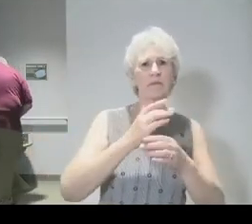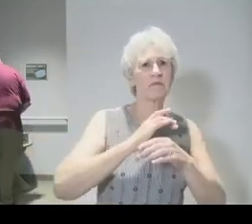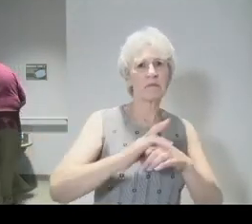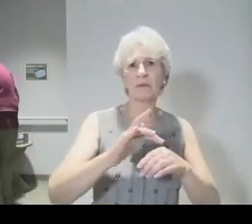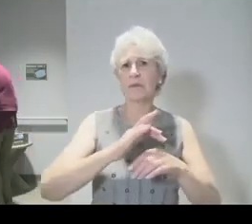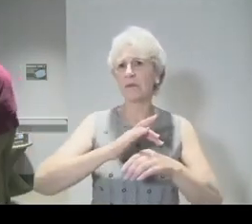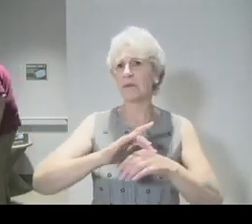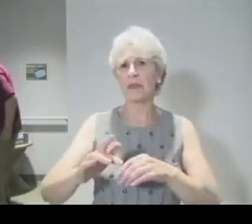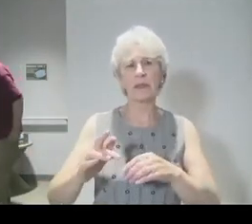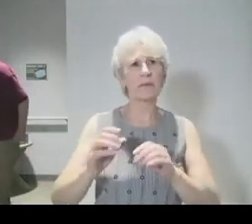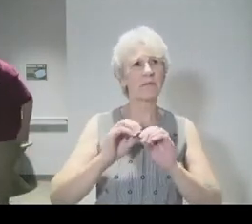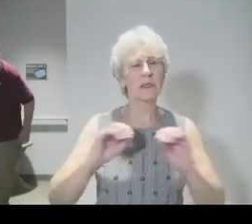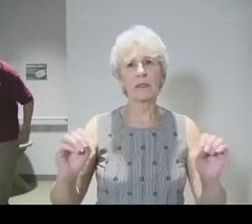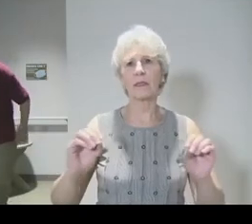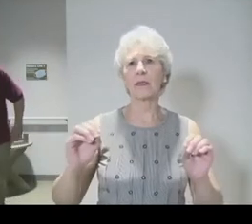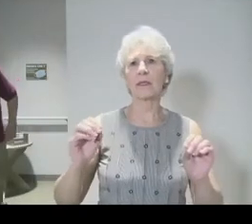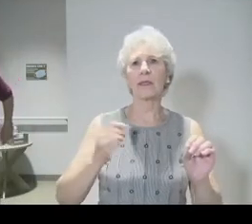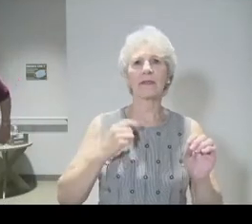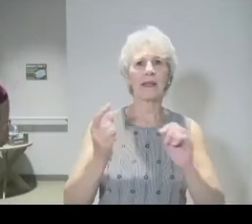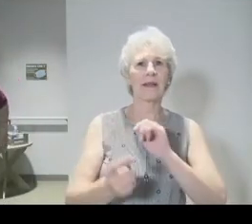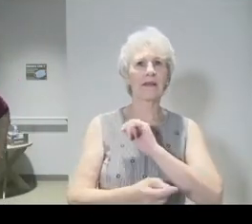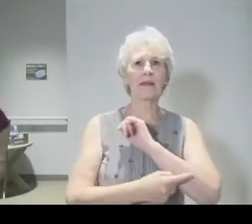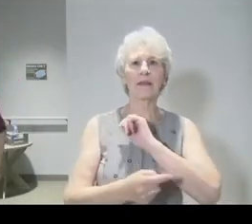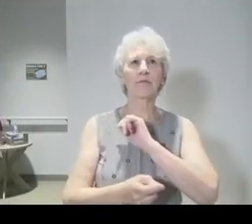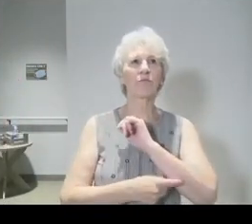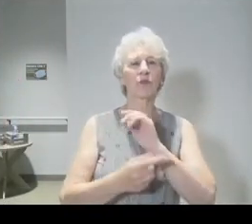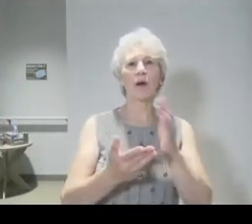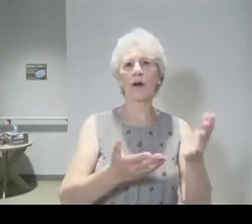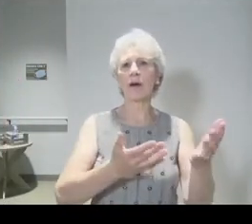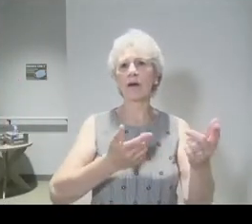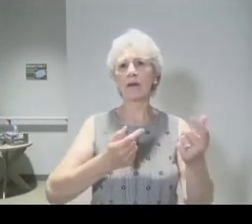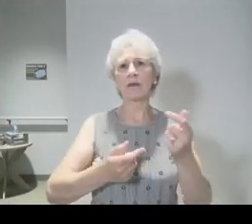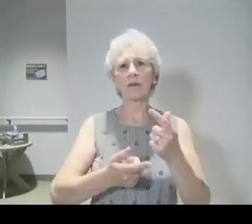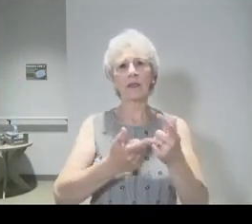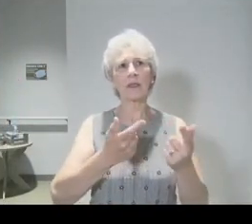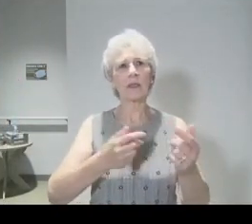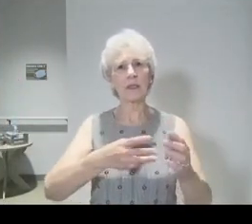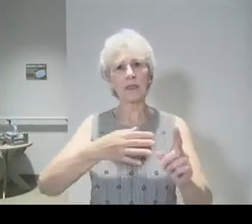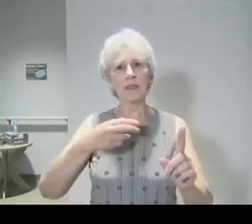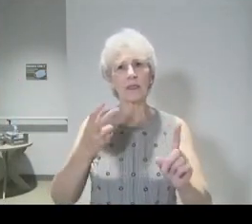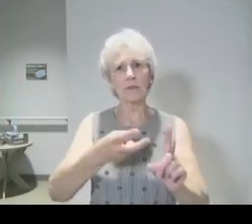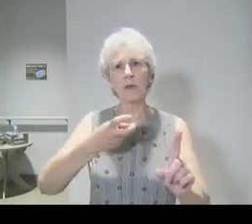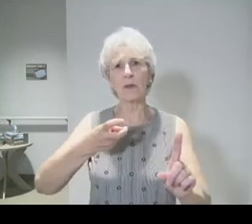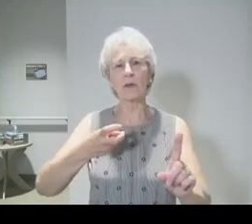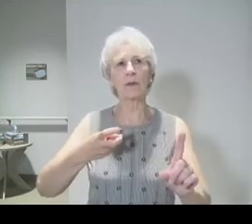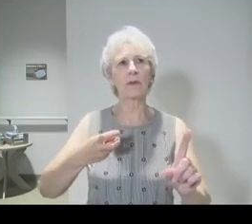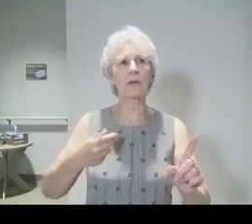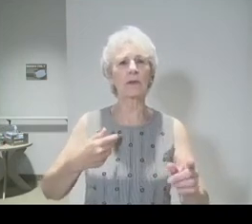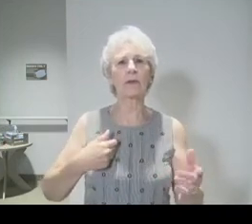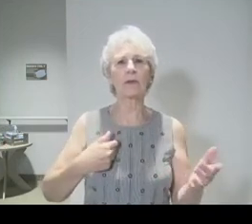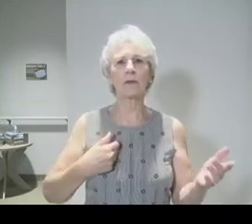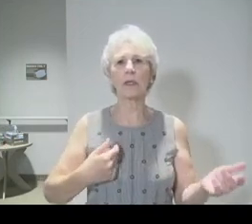the vain things that charm me most.